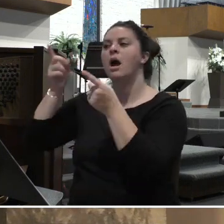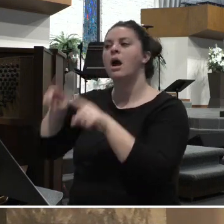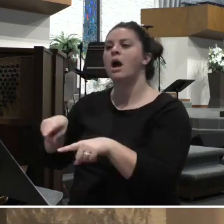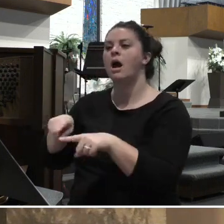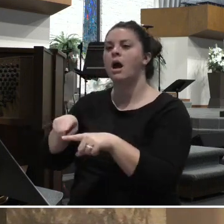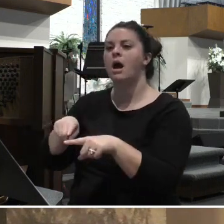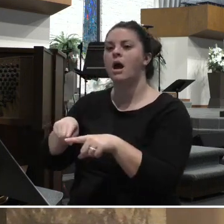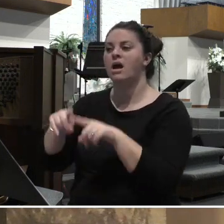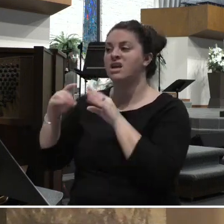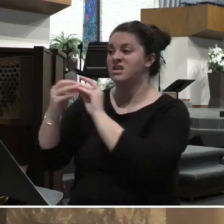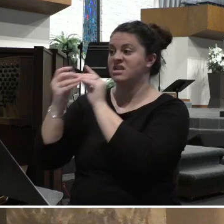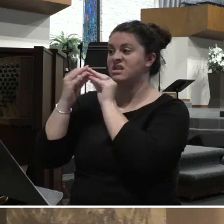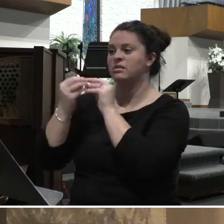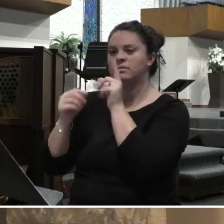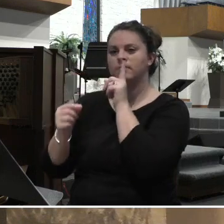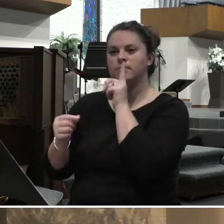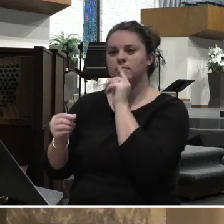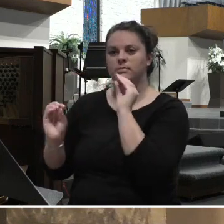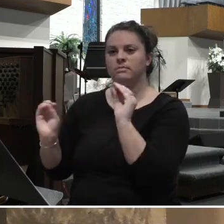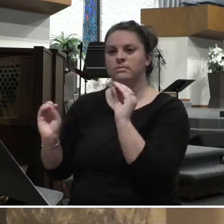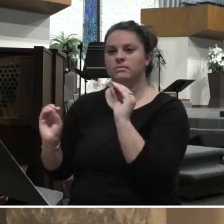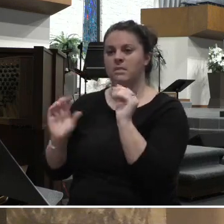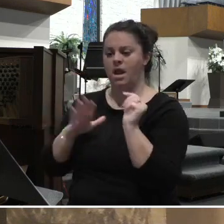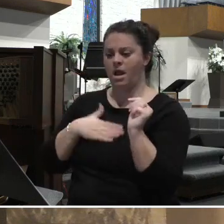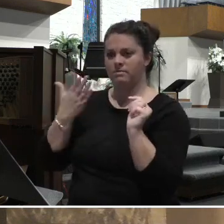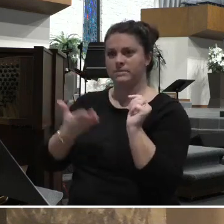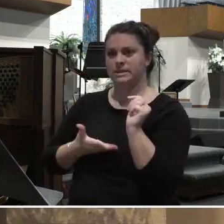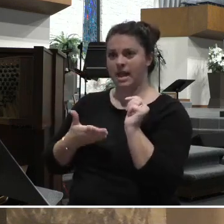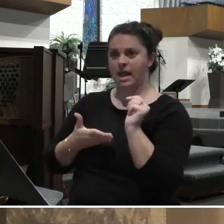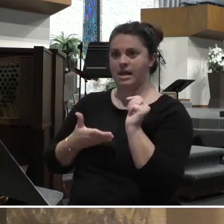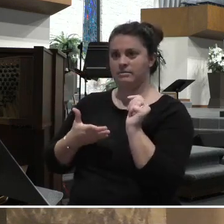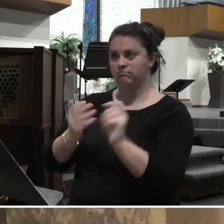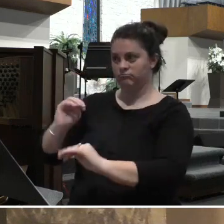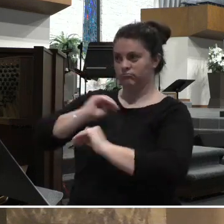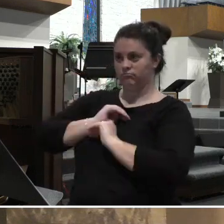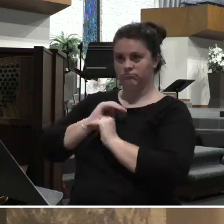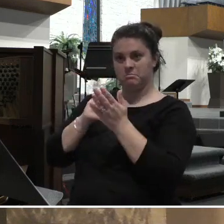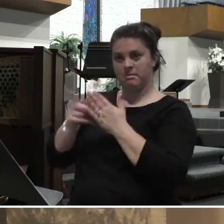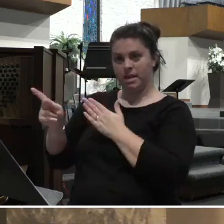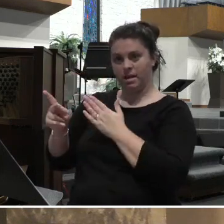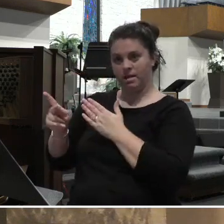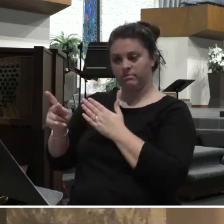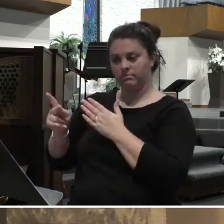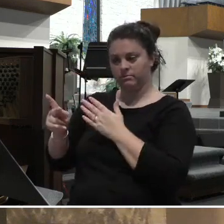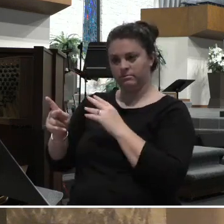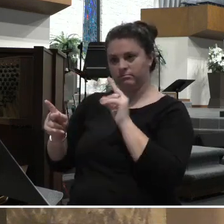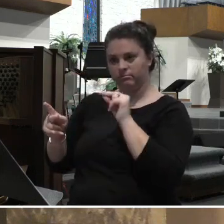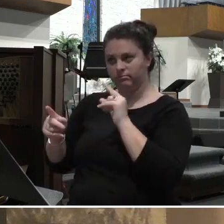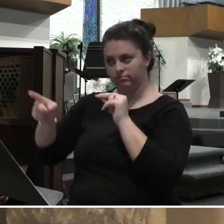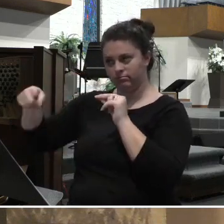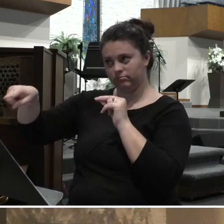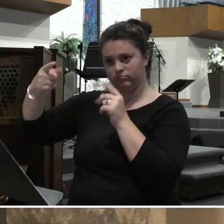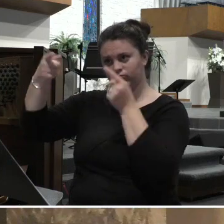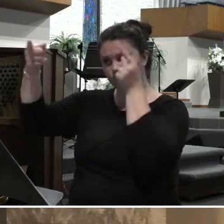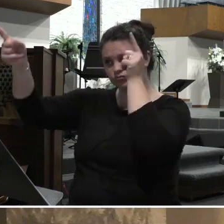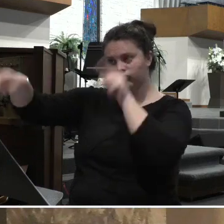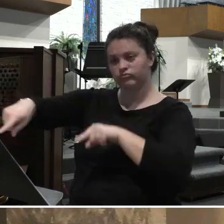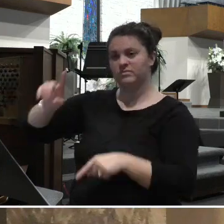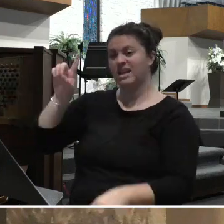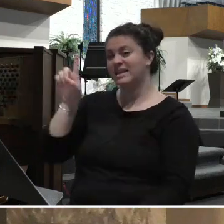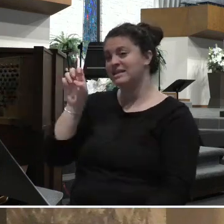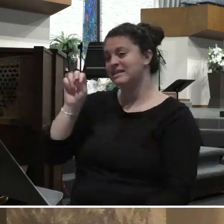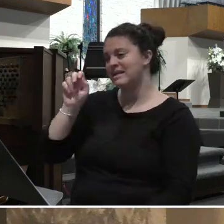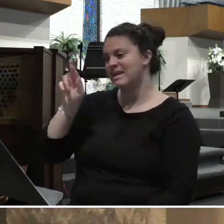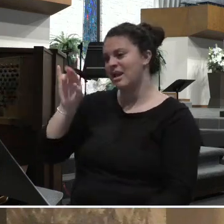say they fussed. They weren't upset that they weren't getting paid enough. They agreed. They were grateful. We have a denarius. A denarius